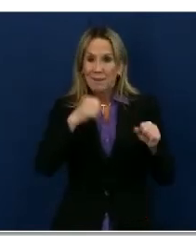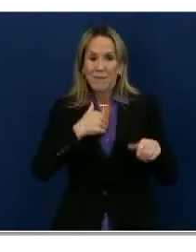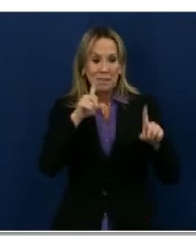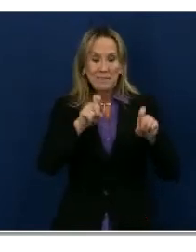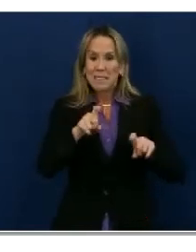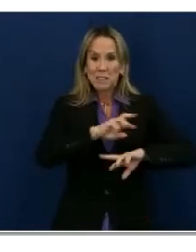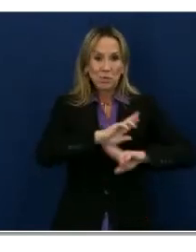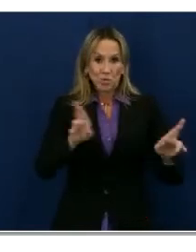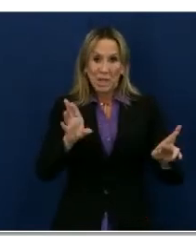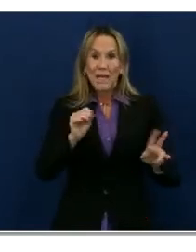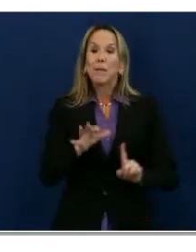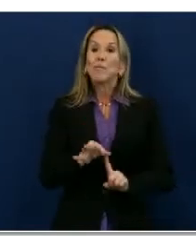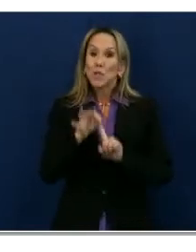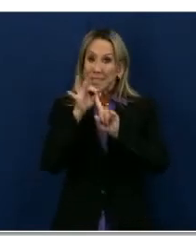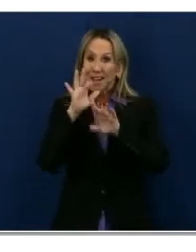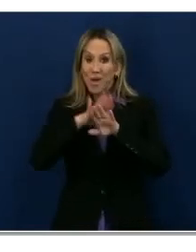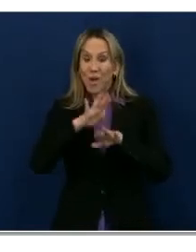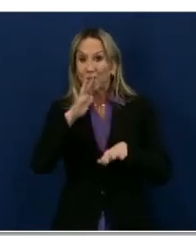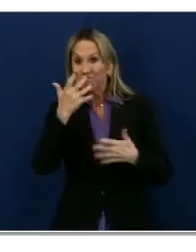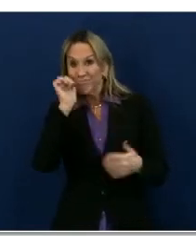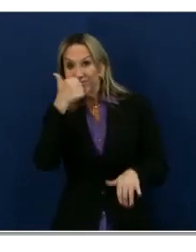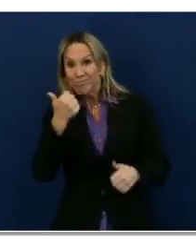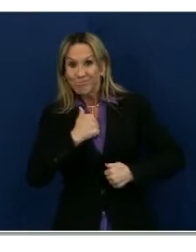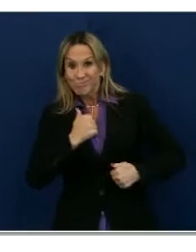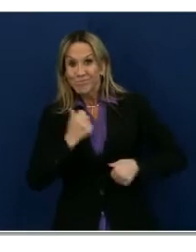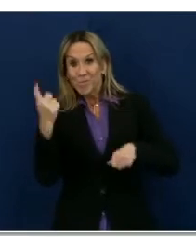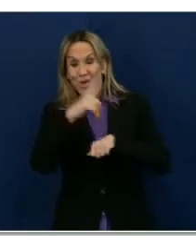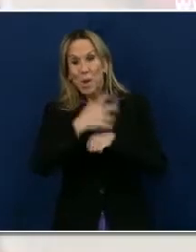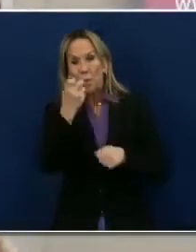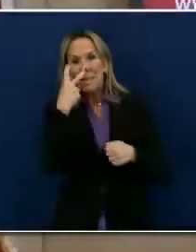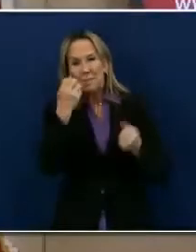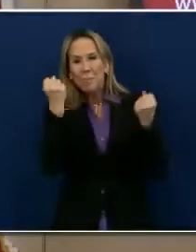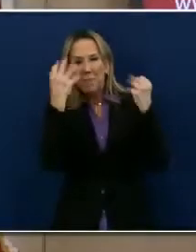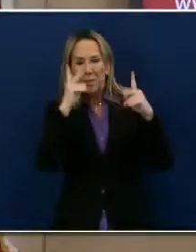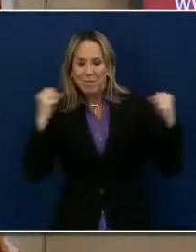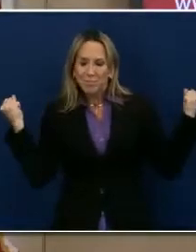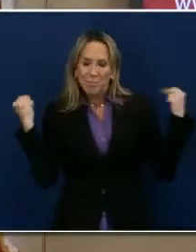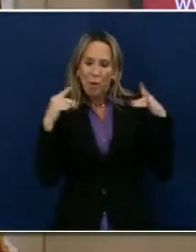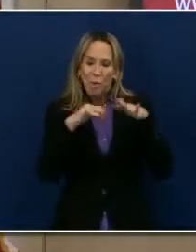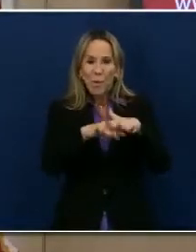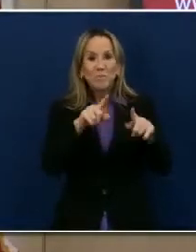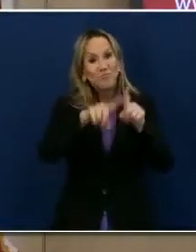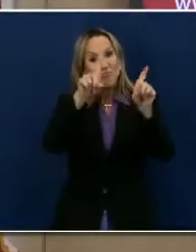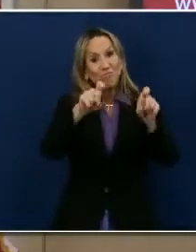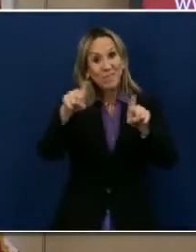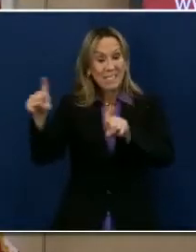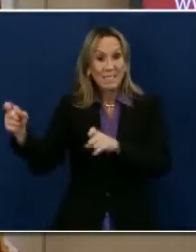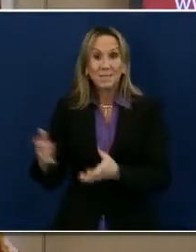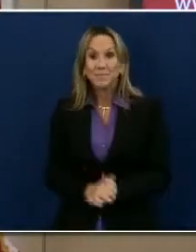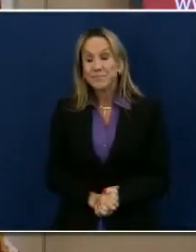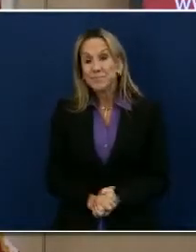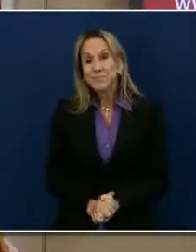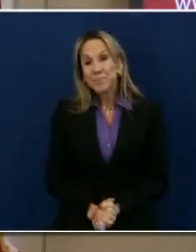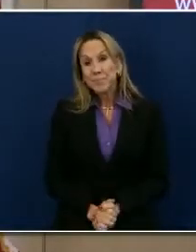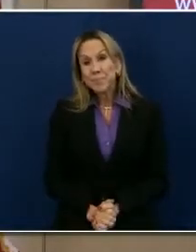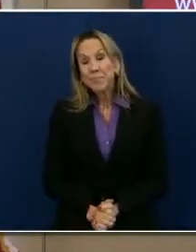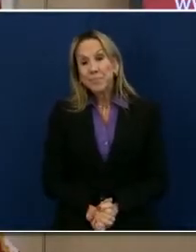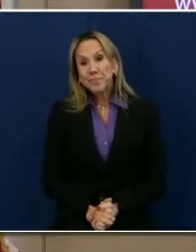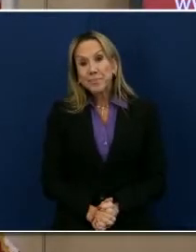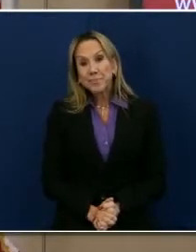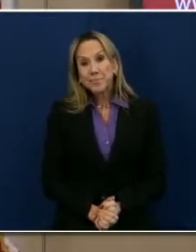we're hoping to see a large turnout of individuals who have the opportunity to go get tested.